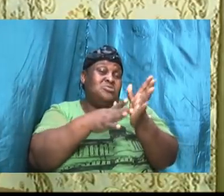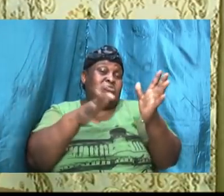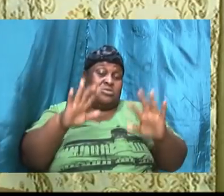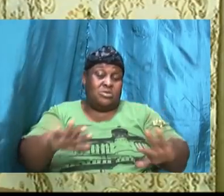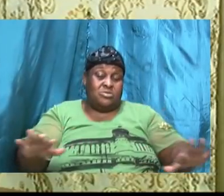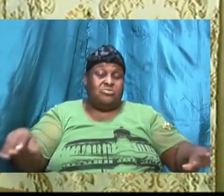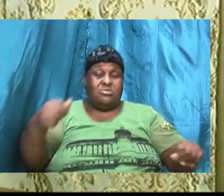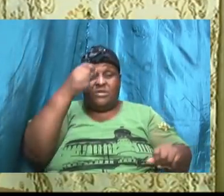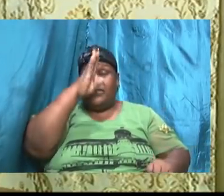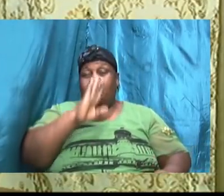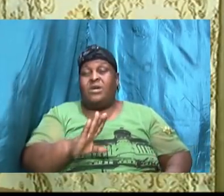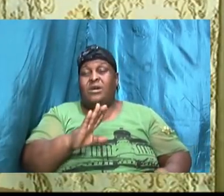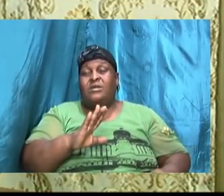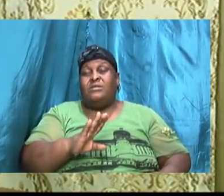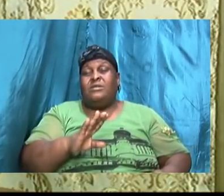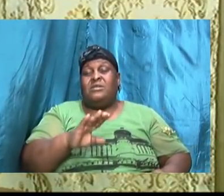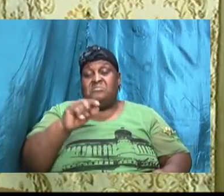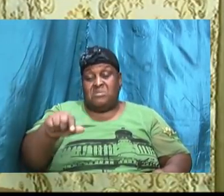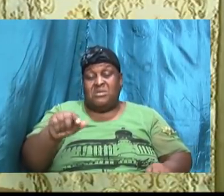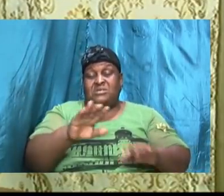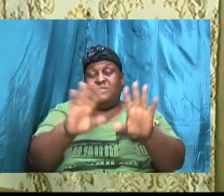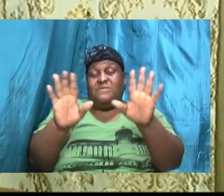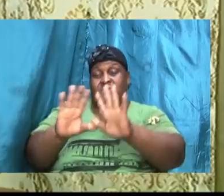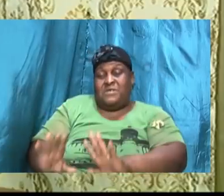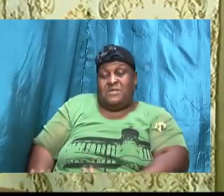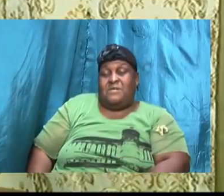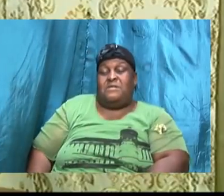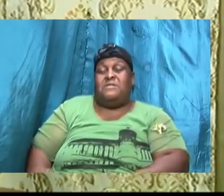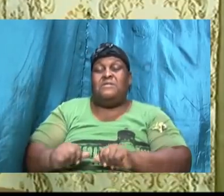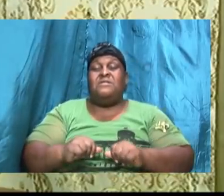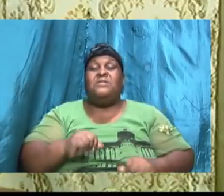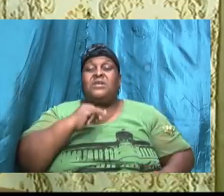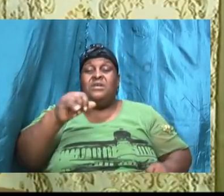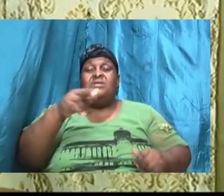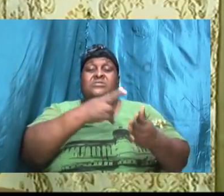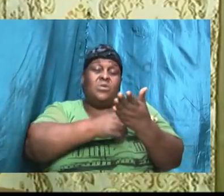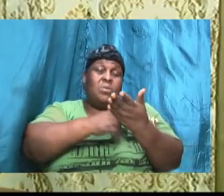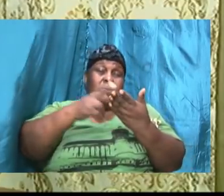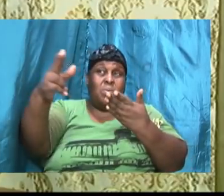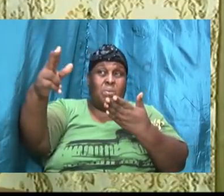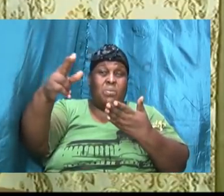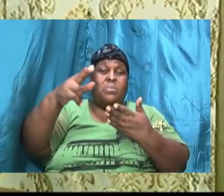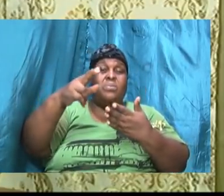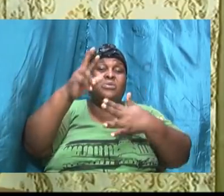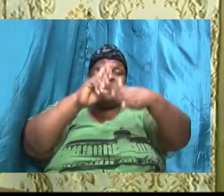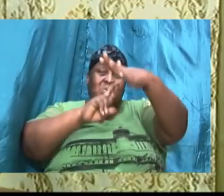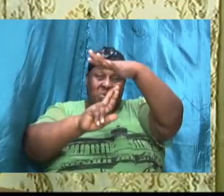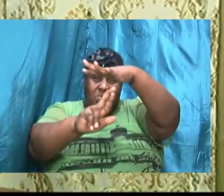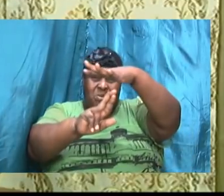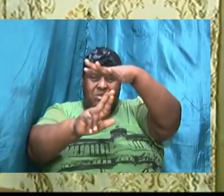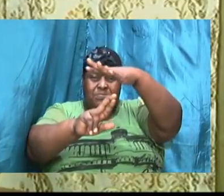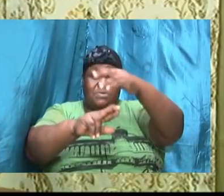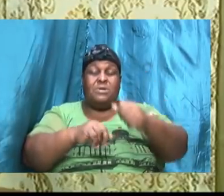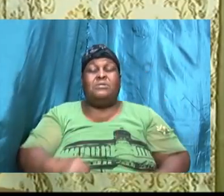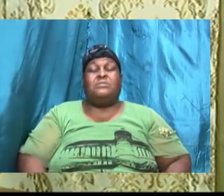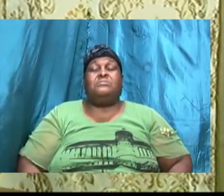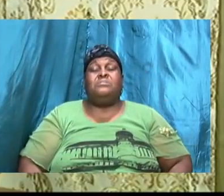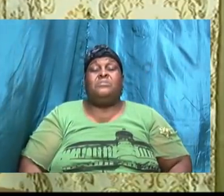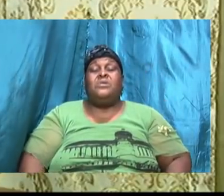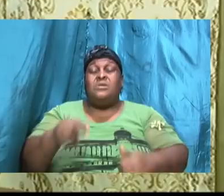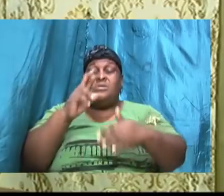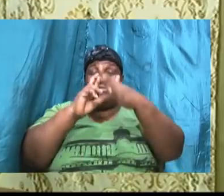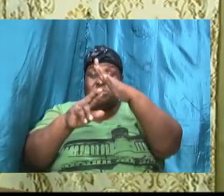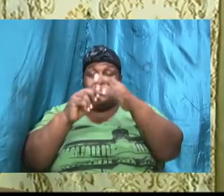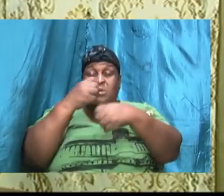and this fear, like I said, is that holy respect, respect to make sure that